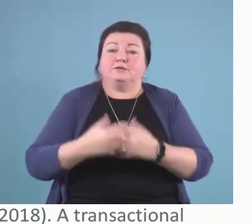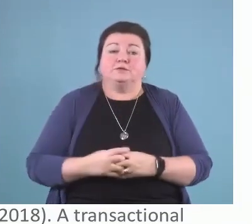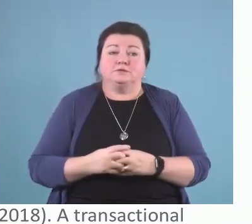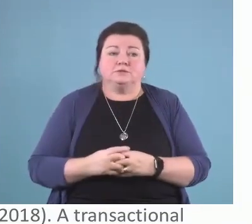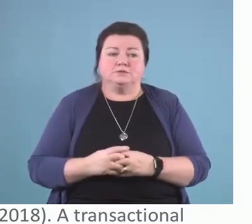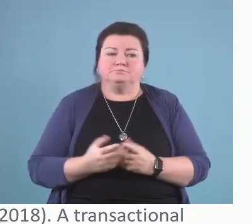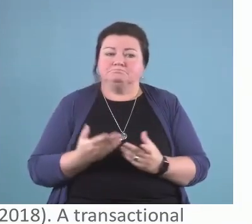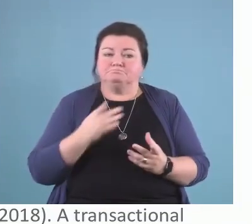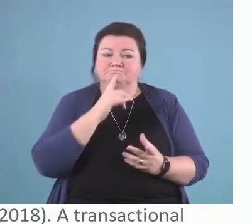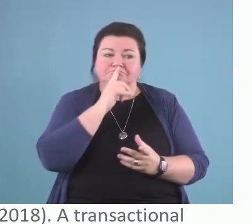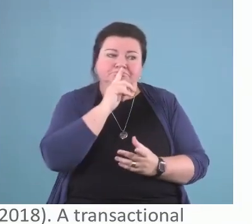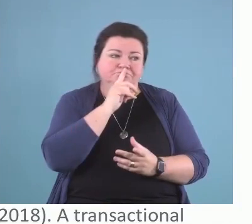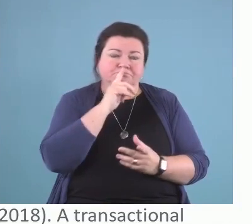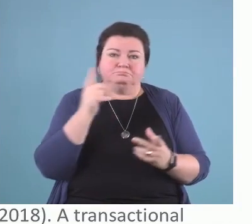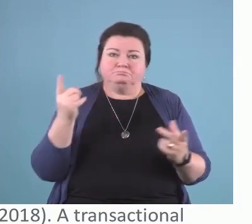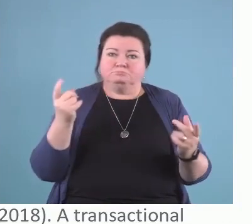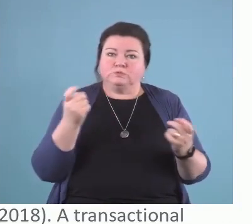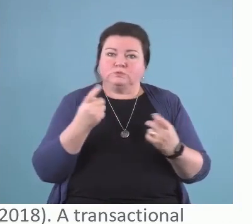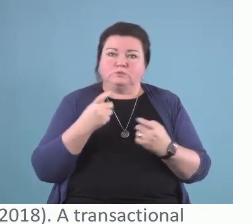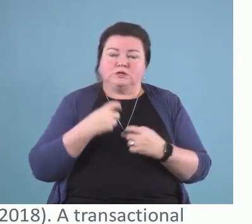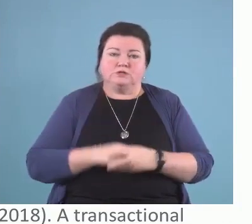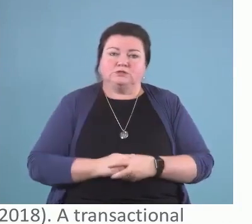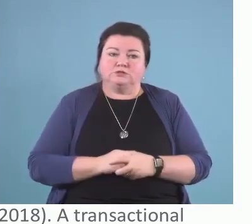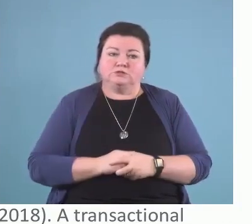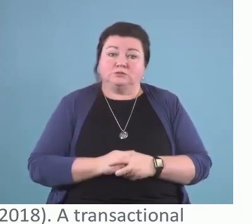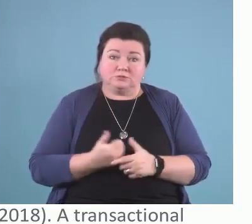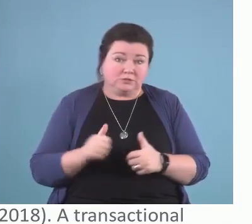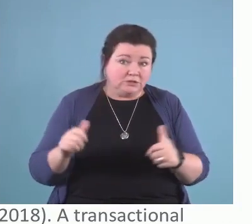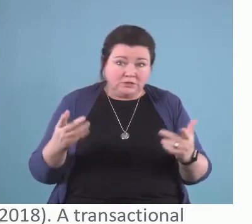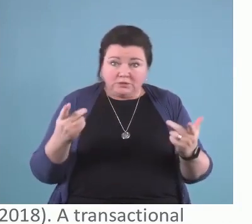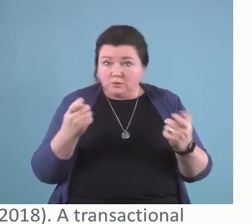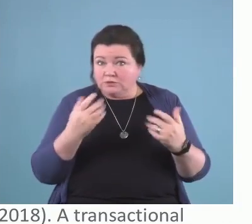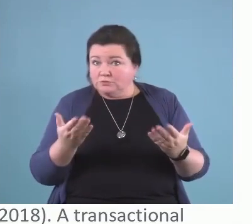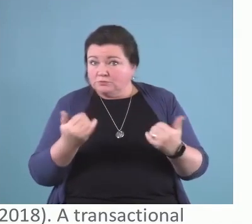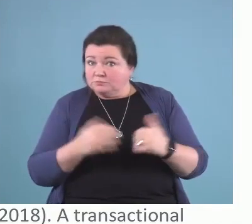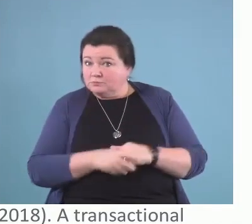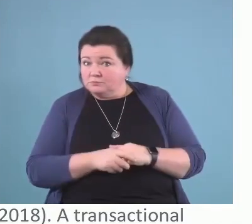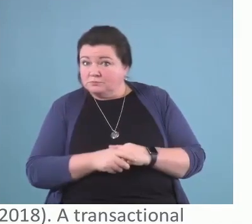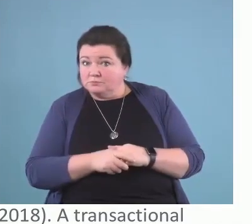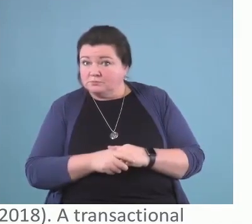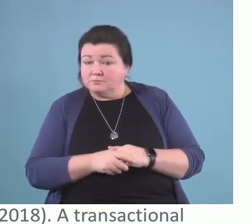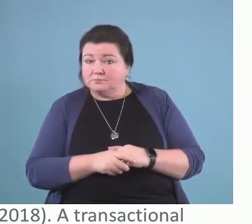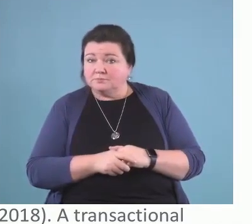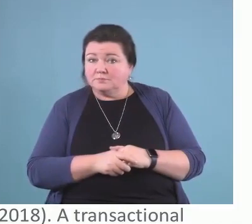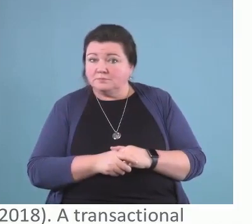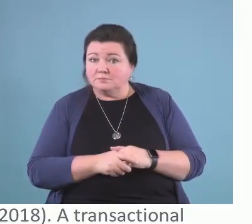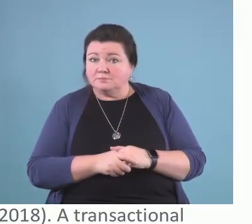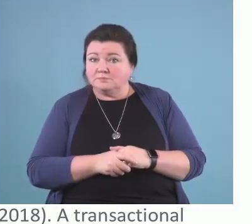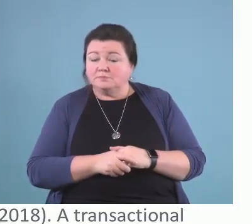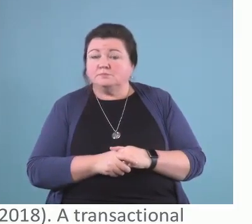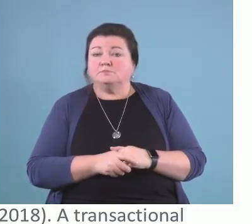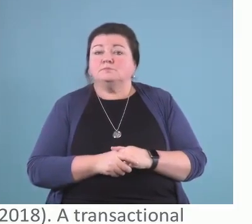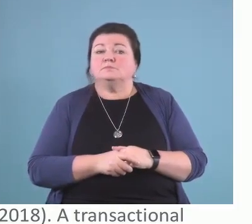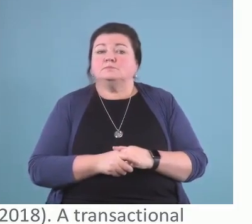seeing any questions from anybody. I'm just going to check and see if there's anything that came through the